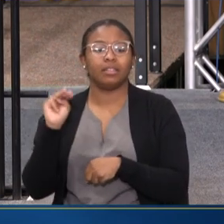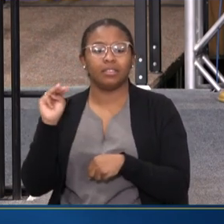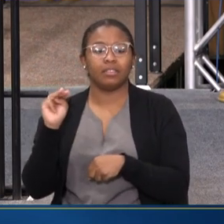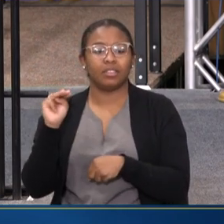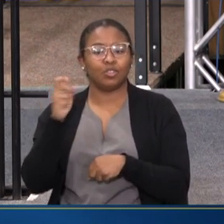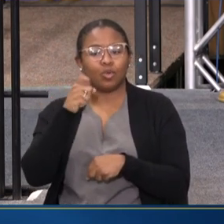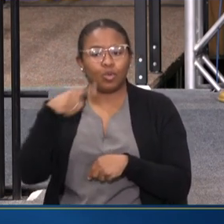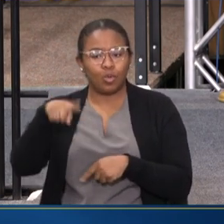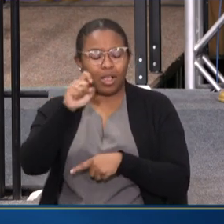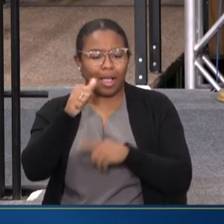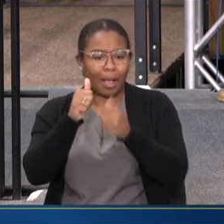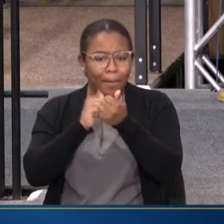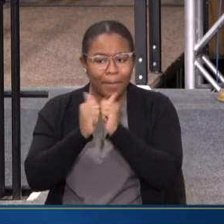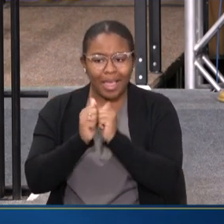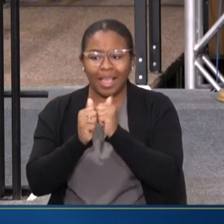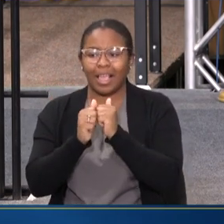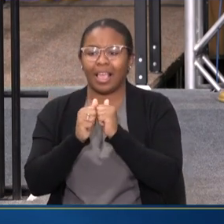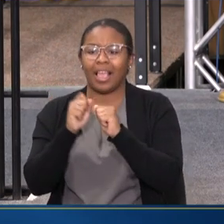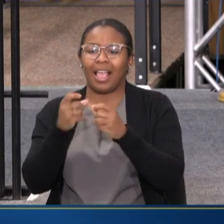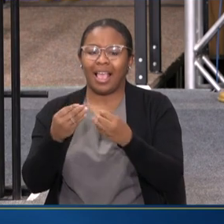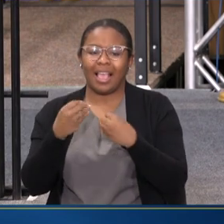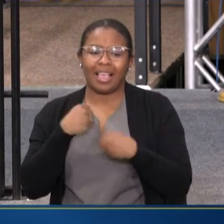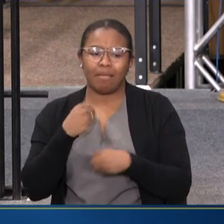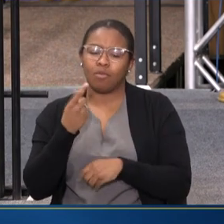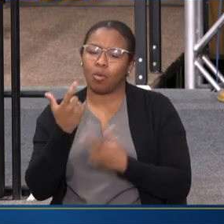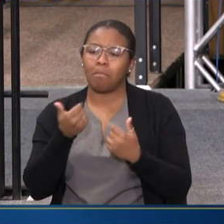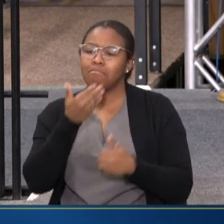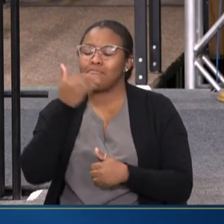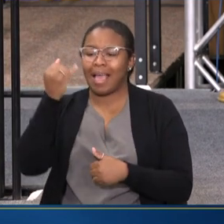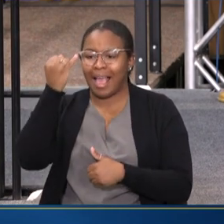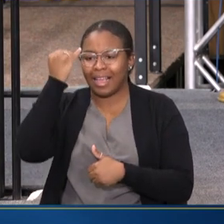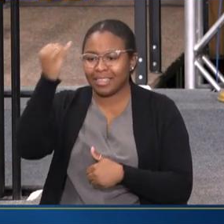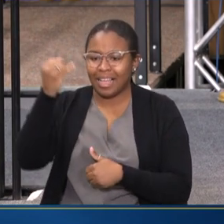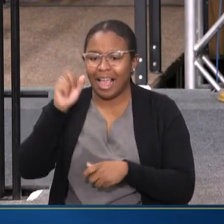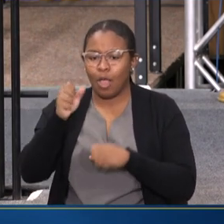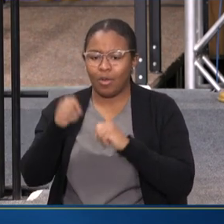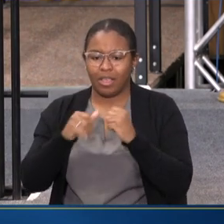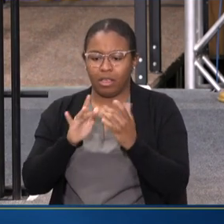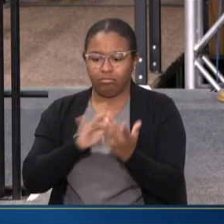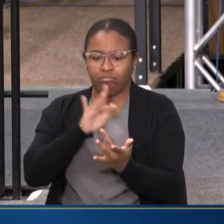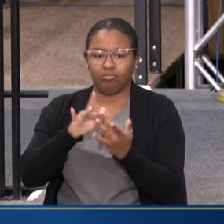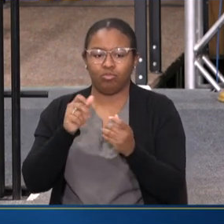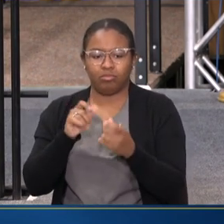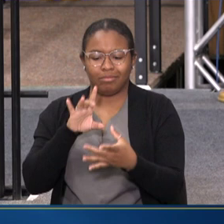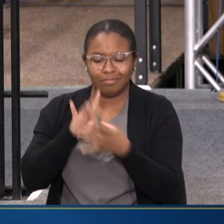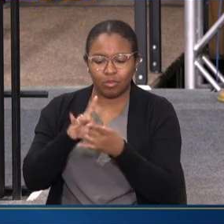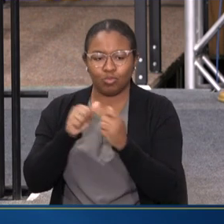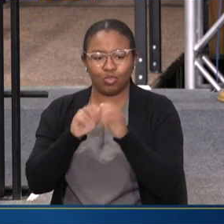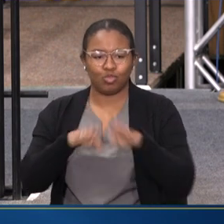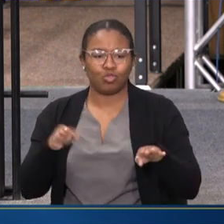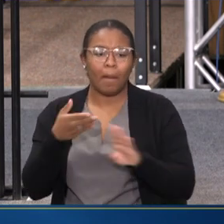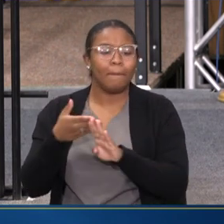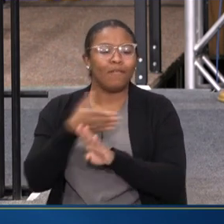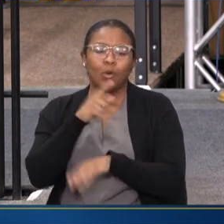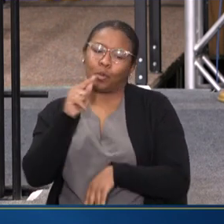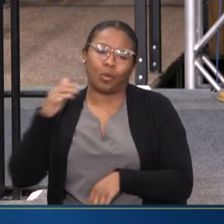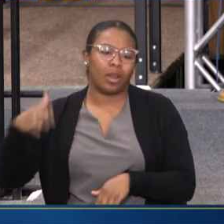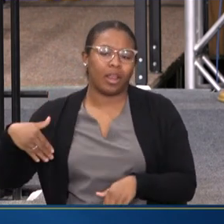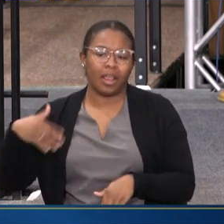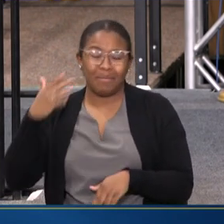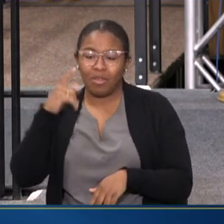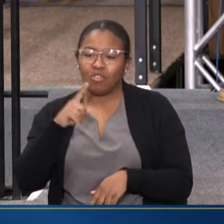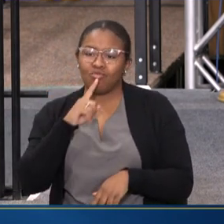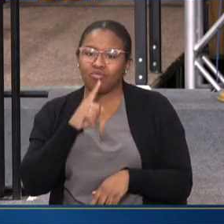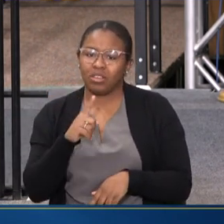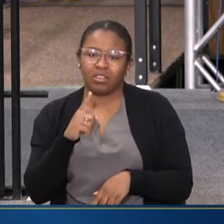ALL CAN COMPETE AND GIVE US THE BEST IDEAS ON HOW TO REACH OUR KIDS BEFORE IT'S TOO LATE. BECAUSE IT IS